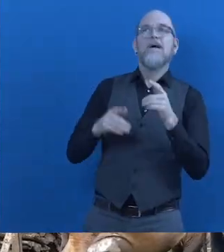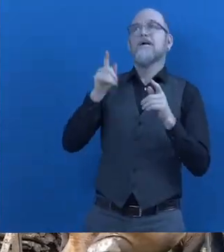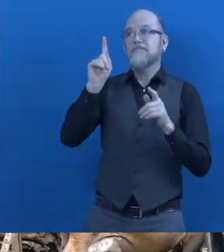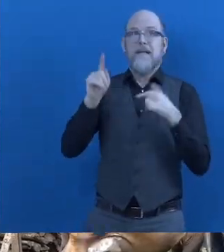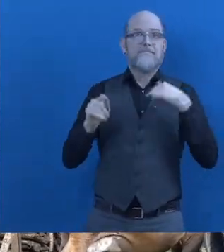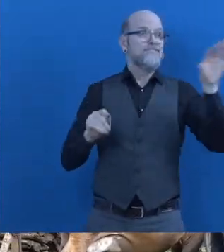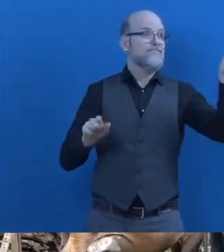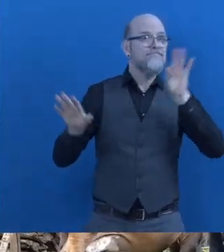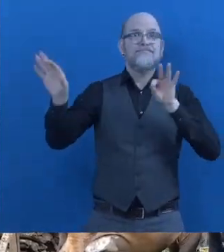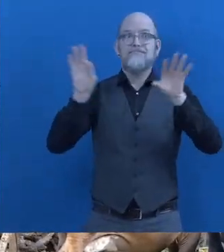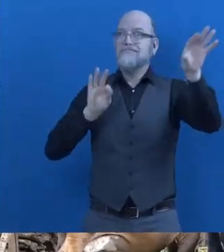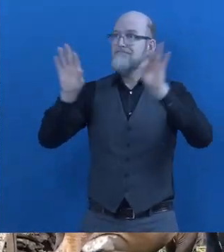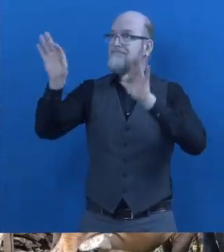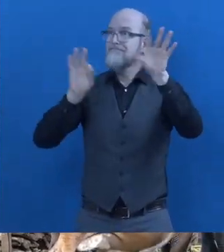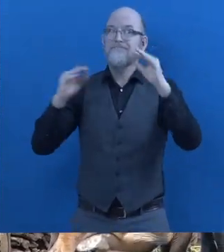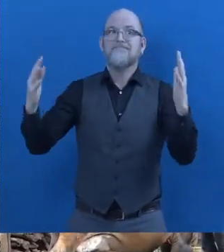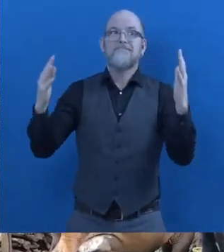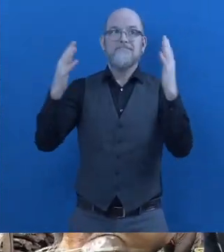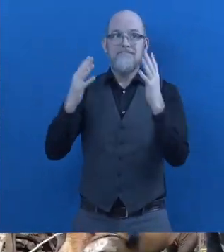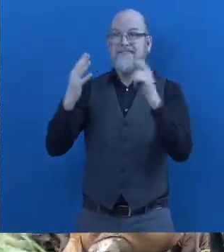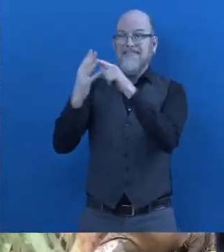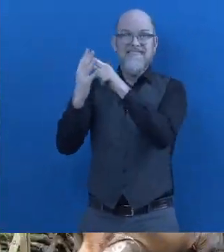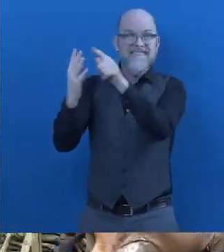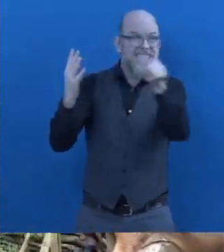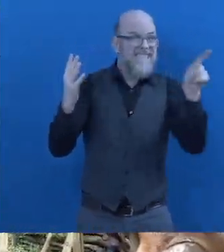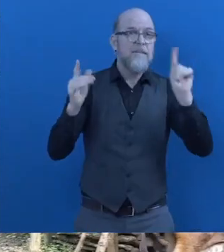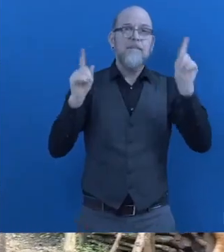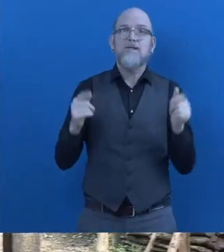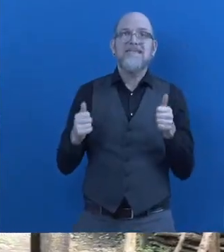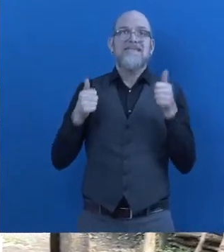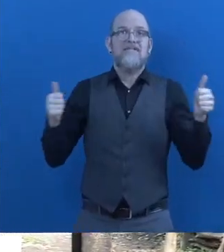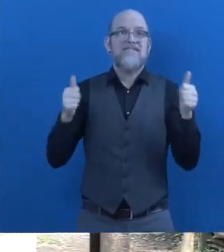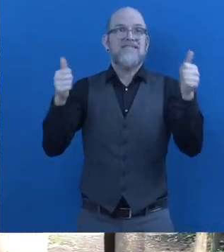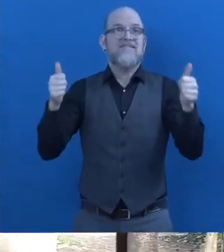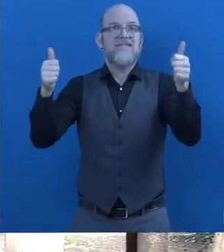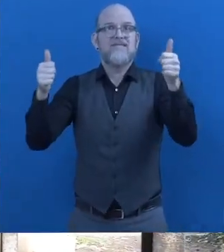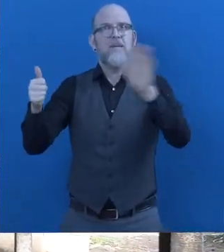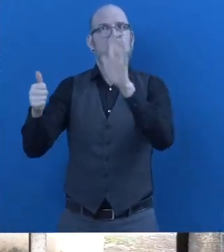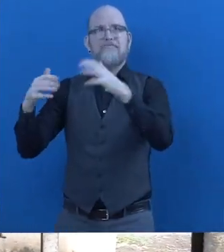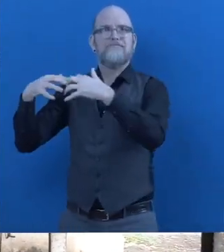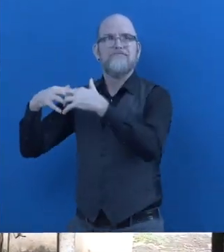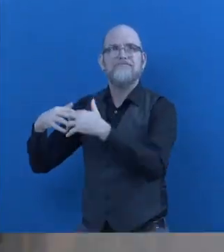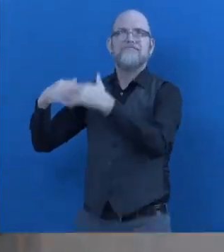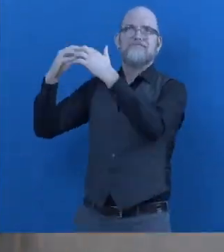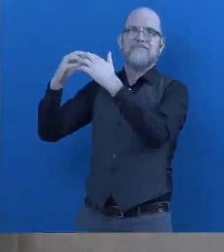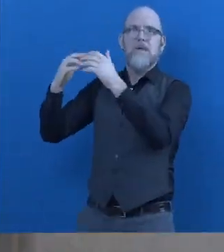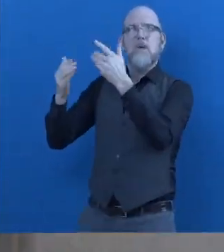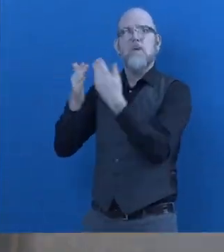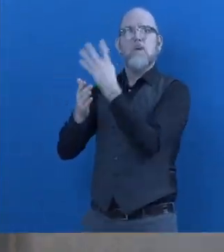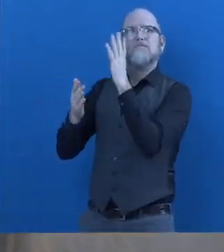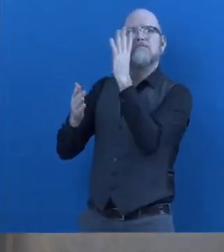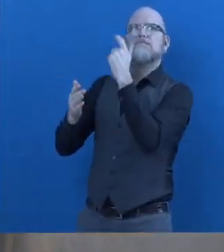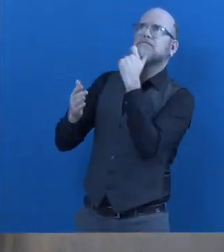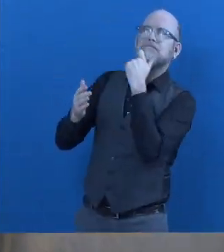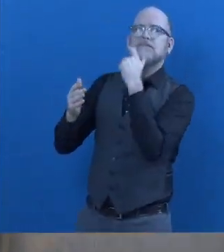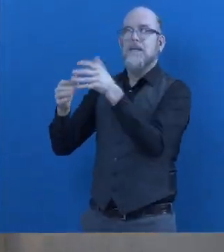one volunteer so that this e or c volunteer they found their way level institution they are coming